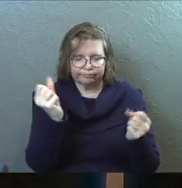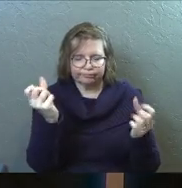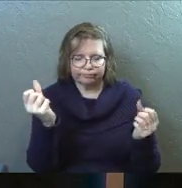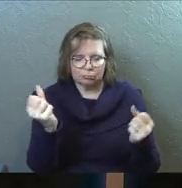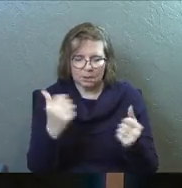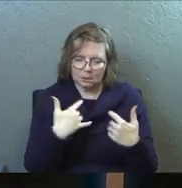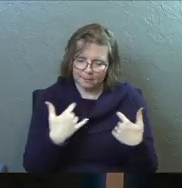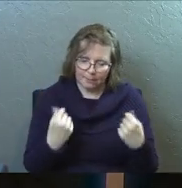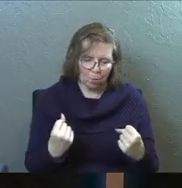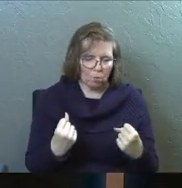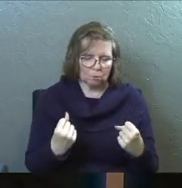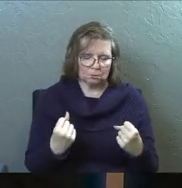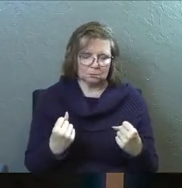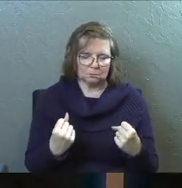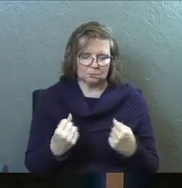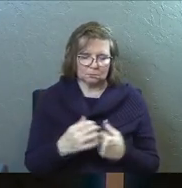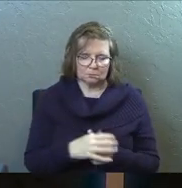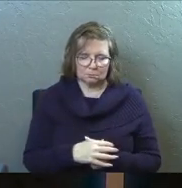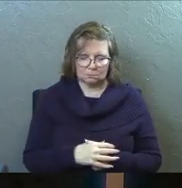and to be bold.